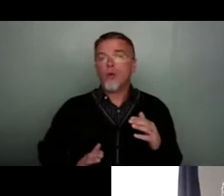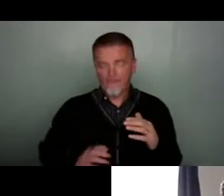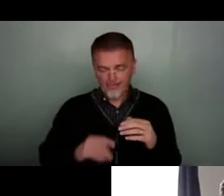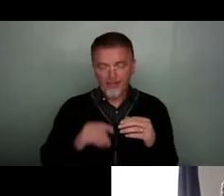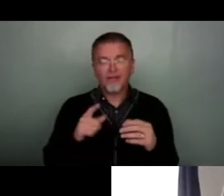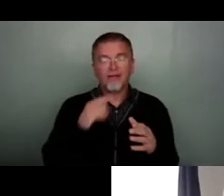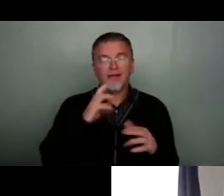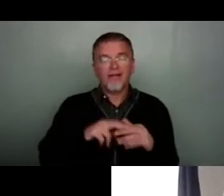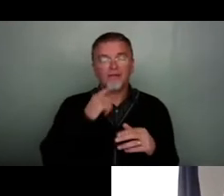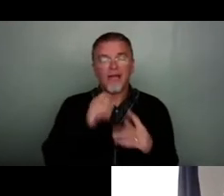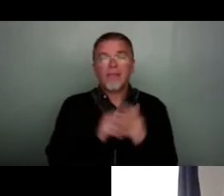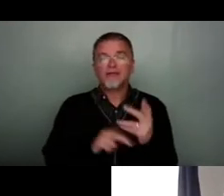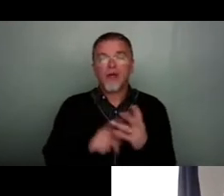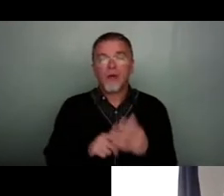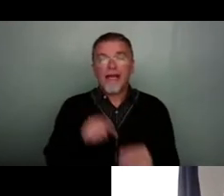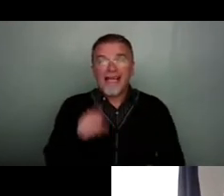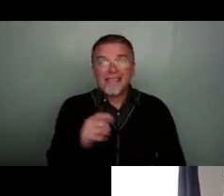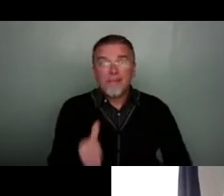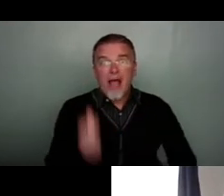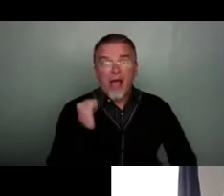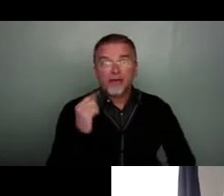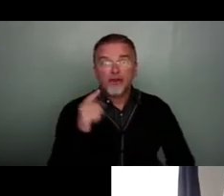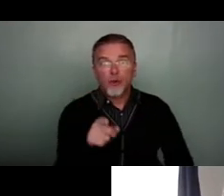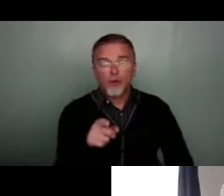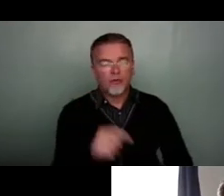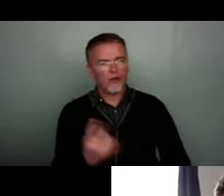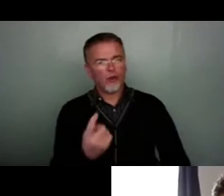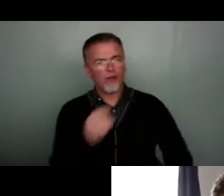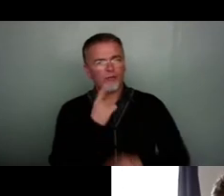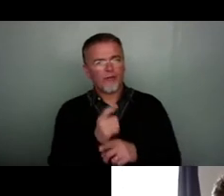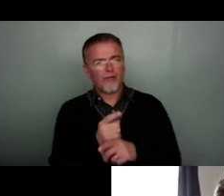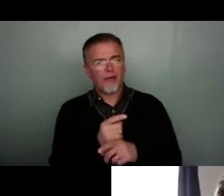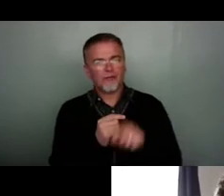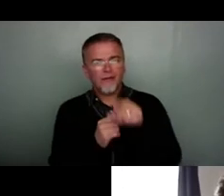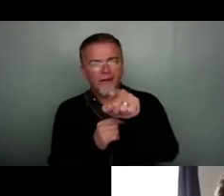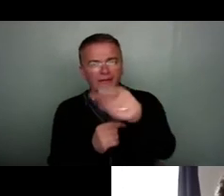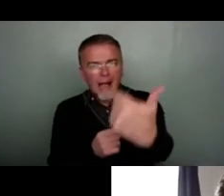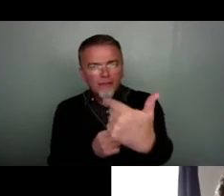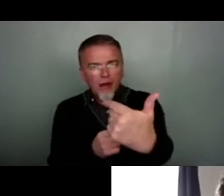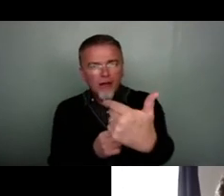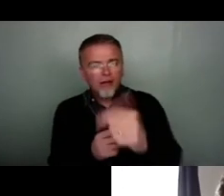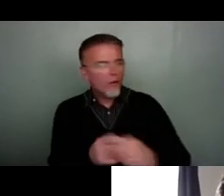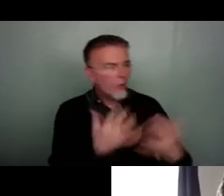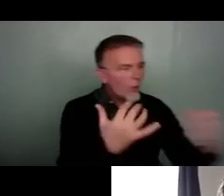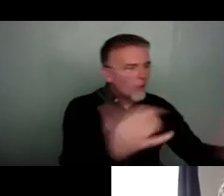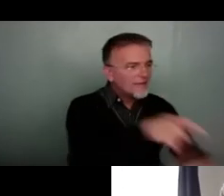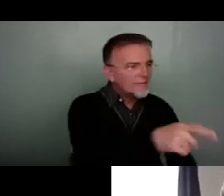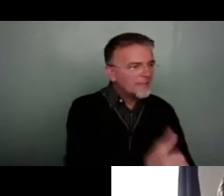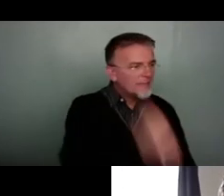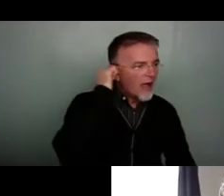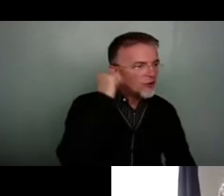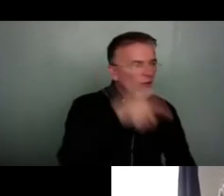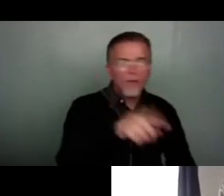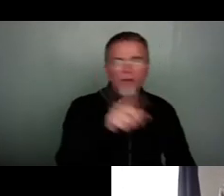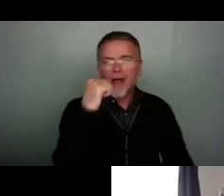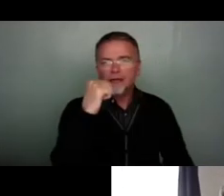said he's behind you, are you addressing it at the camera or at the audience in the room? and I think that that sort of almost sums